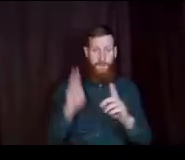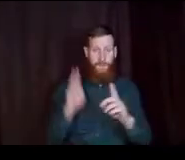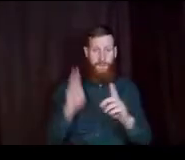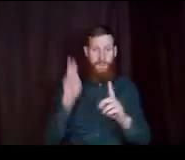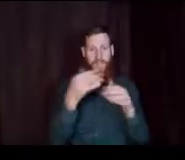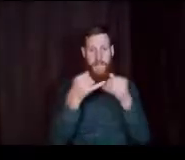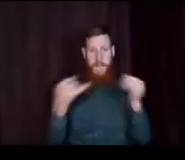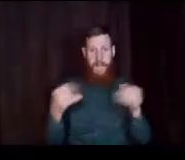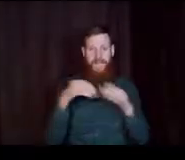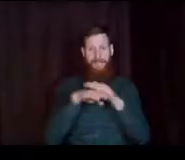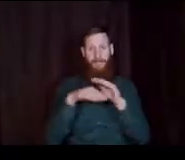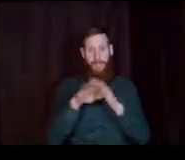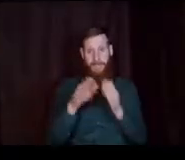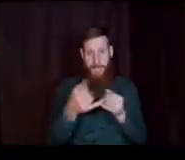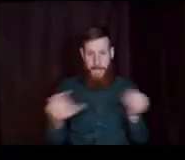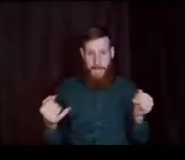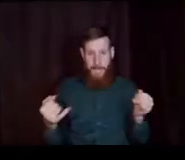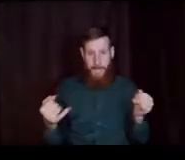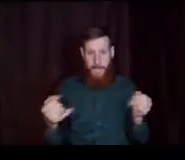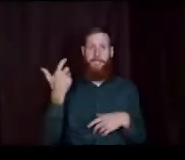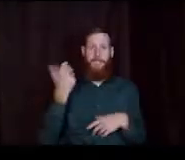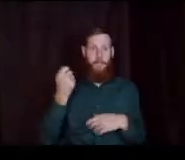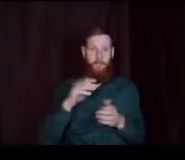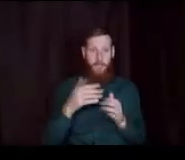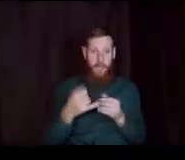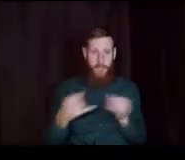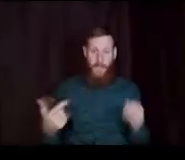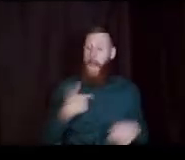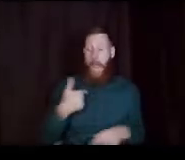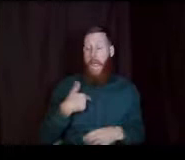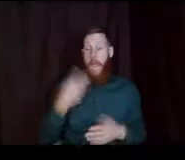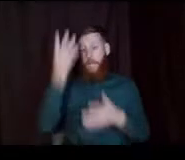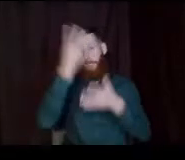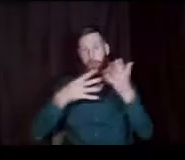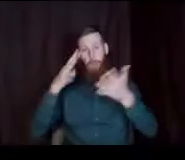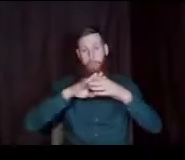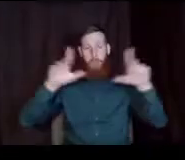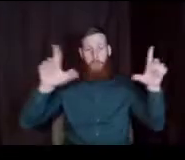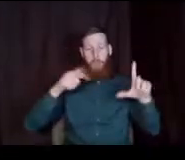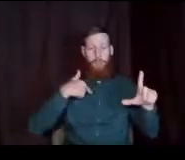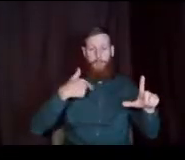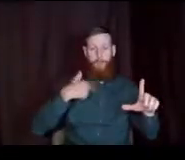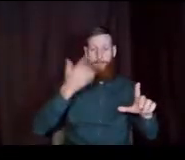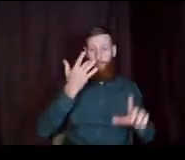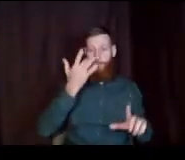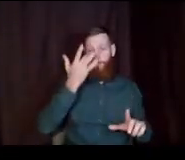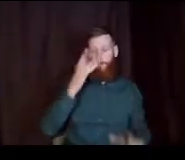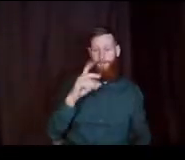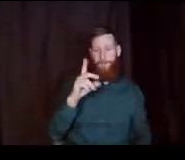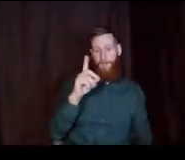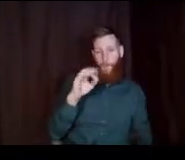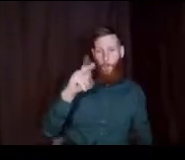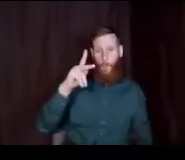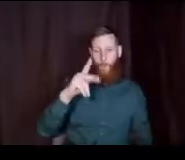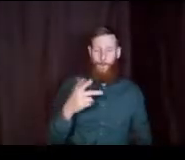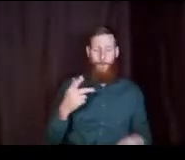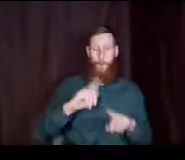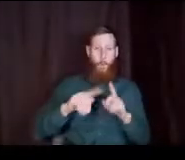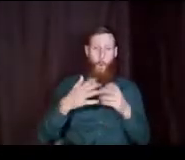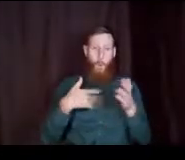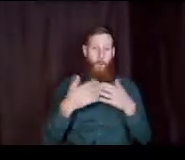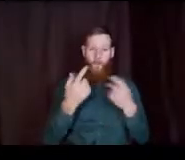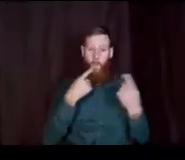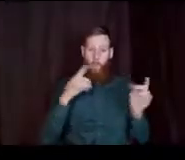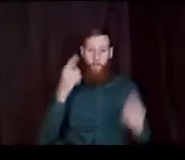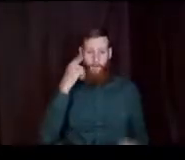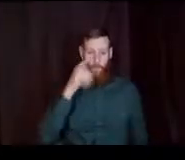admissions deadlines, scholarships deadline. I'm all about spreadsheets because I'm a dork, but whatever works best for you. Just make sure that you know